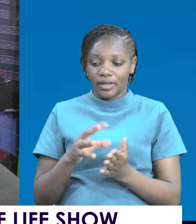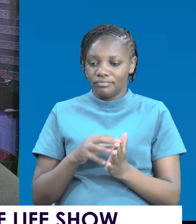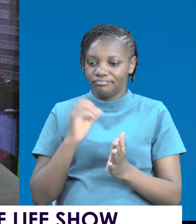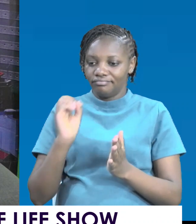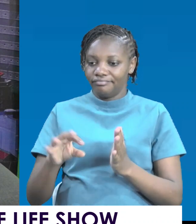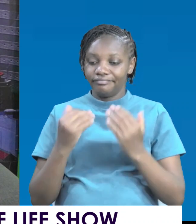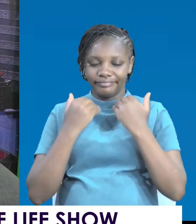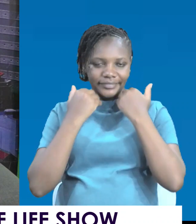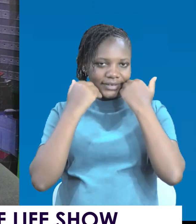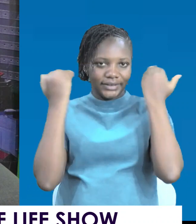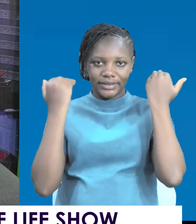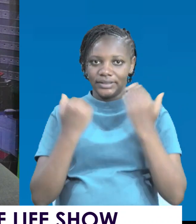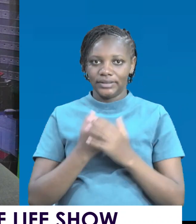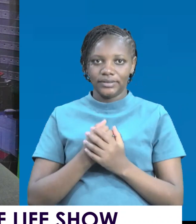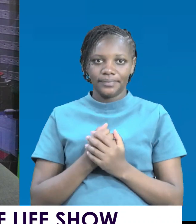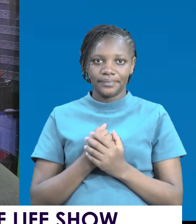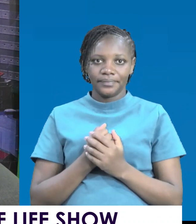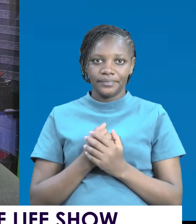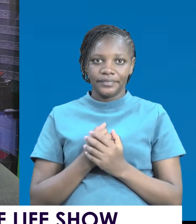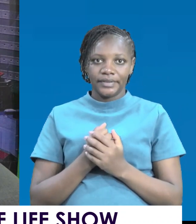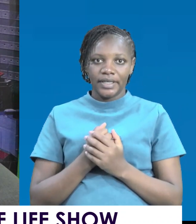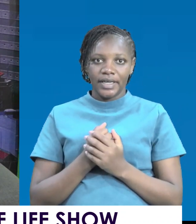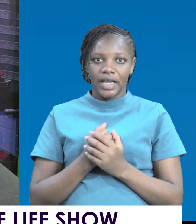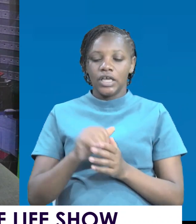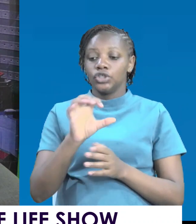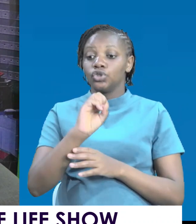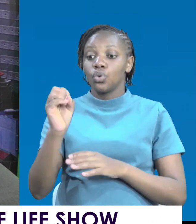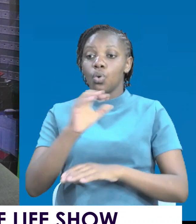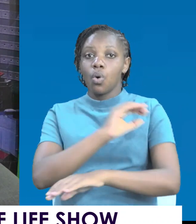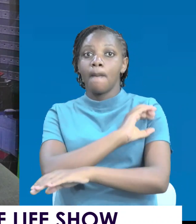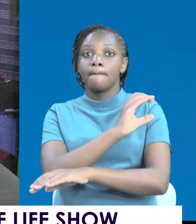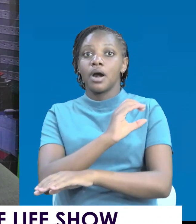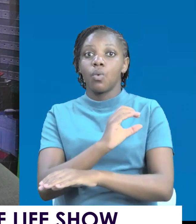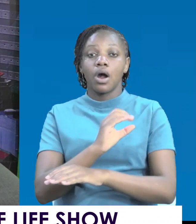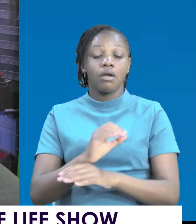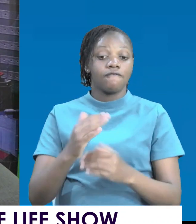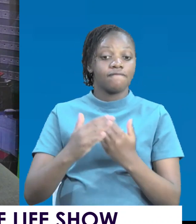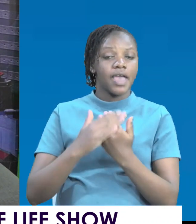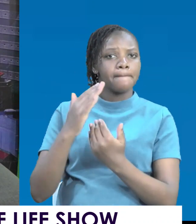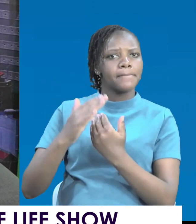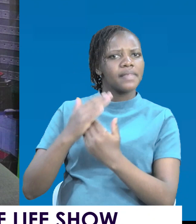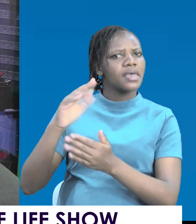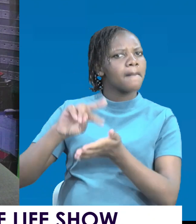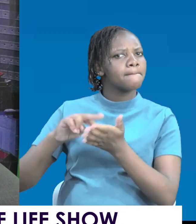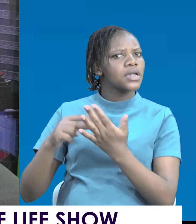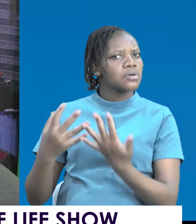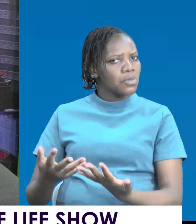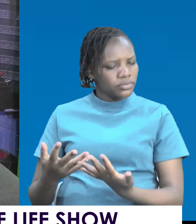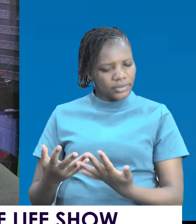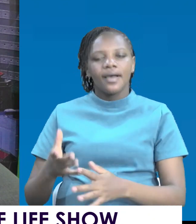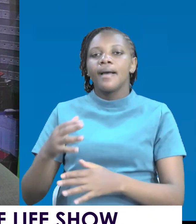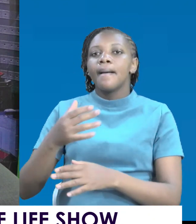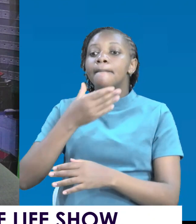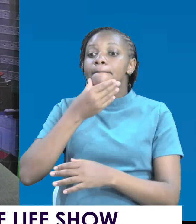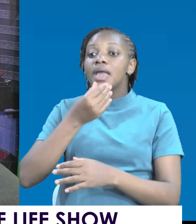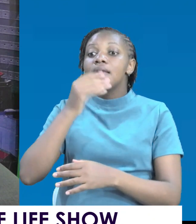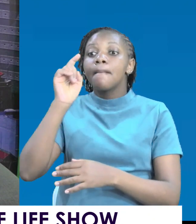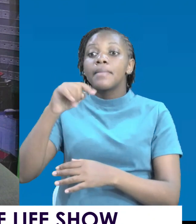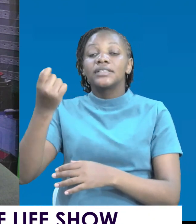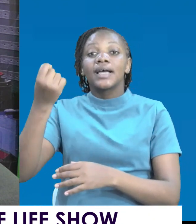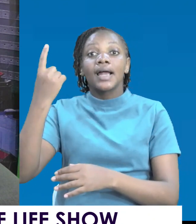they bring out their pressure. So the power of empathy demands that men understand women.